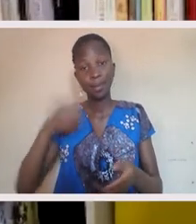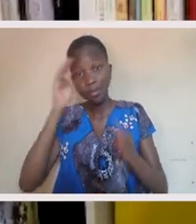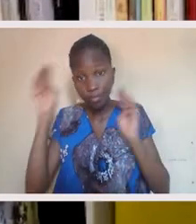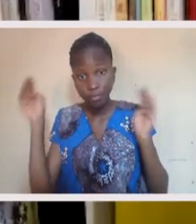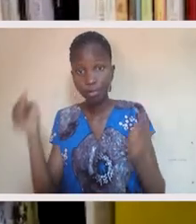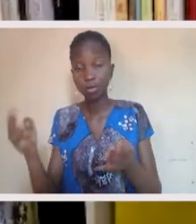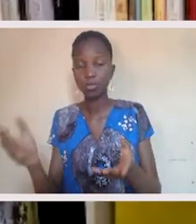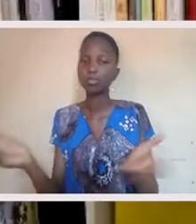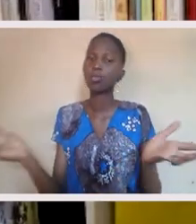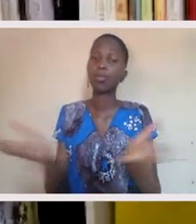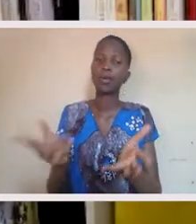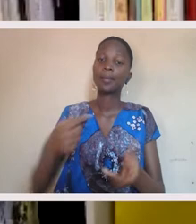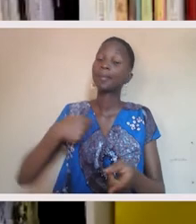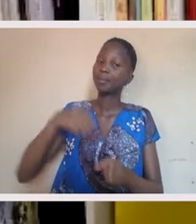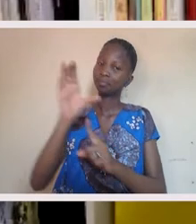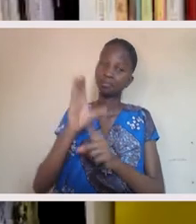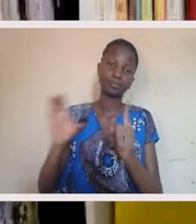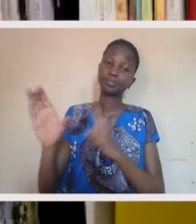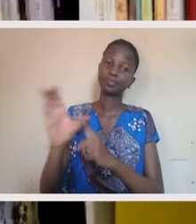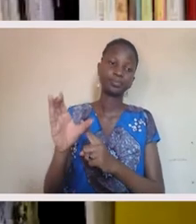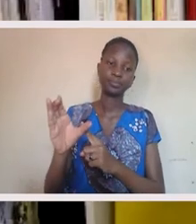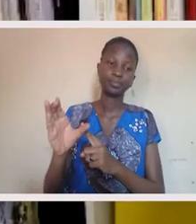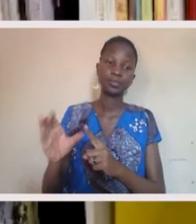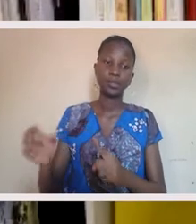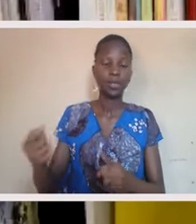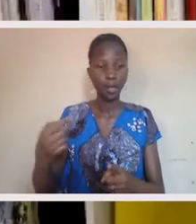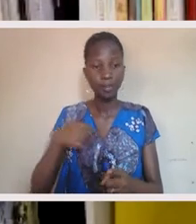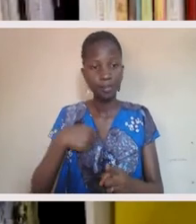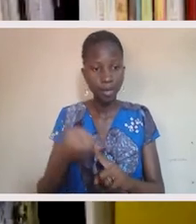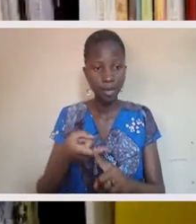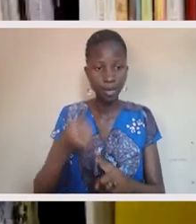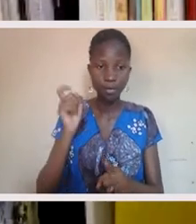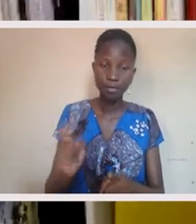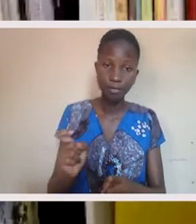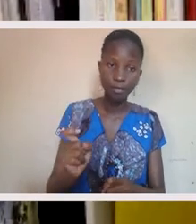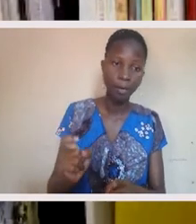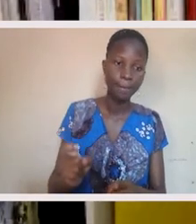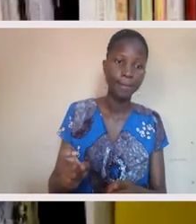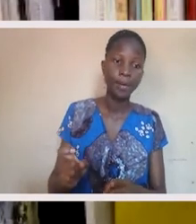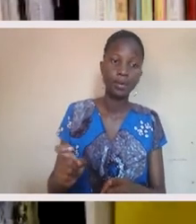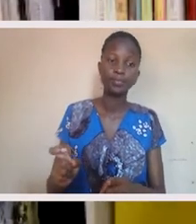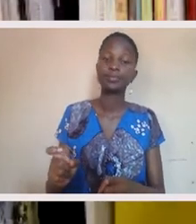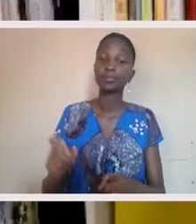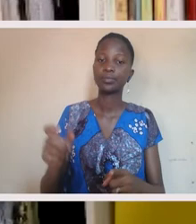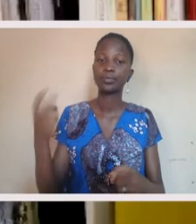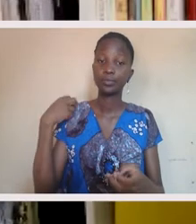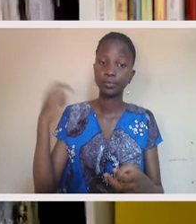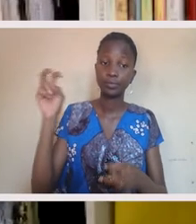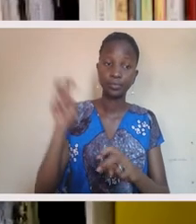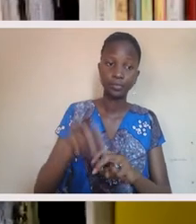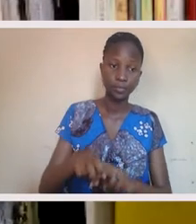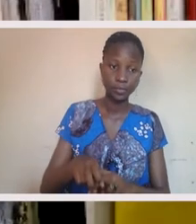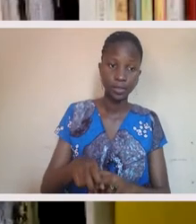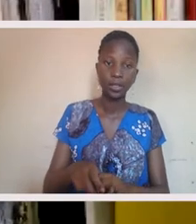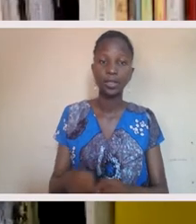folks know, you have to understand my primary commitment is to my community. I am a Borinquen descendant. My